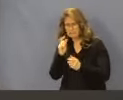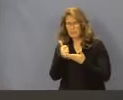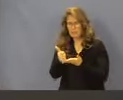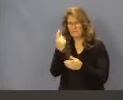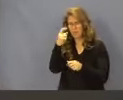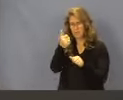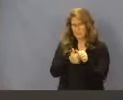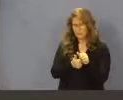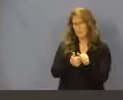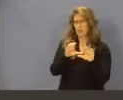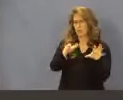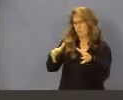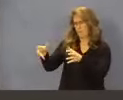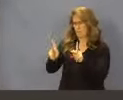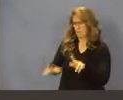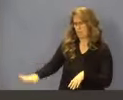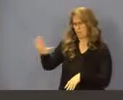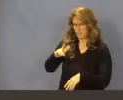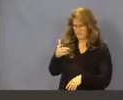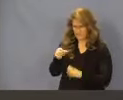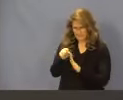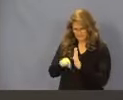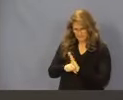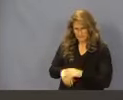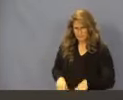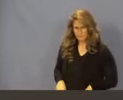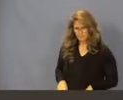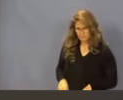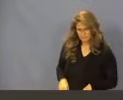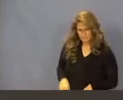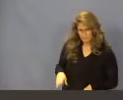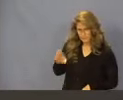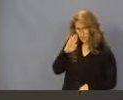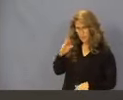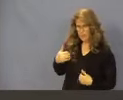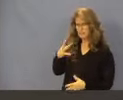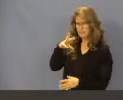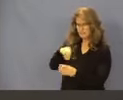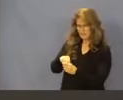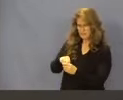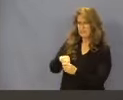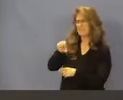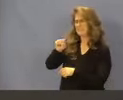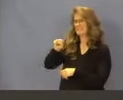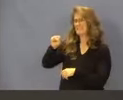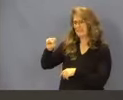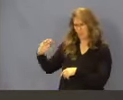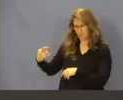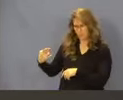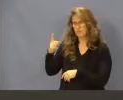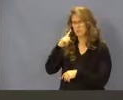population across the state. We will solicit active participation from various stakeholders, such as healthcare providers,